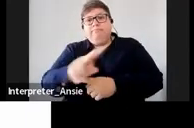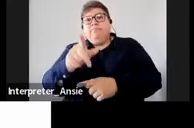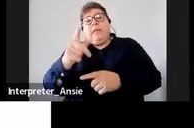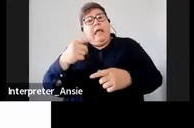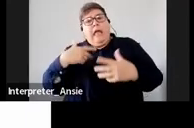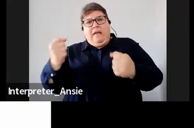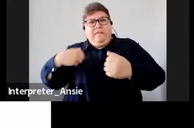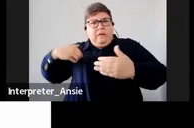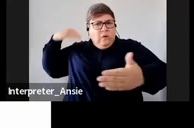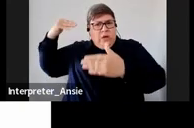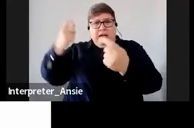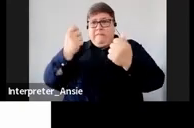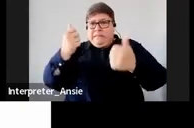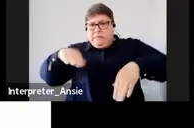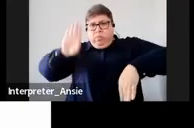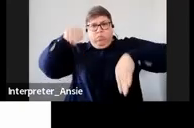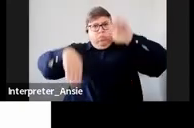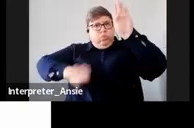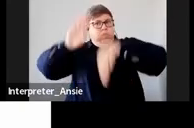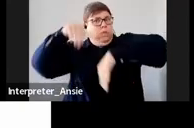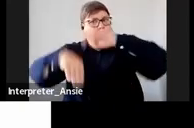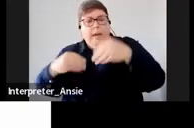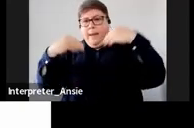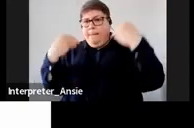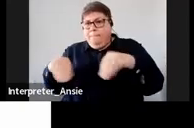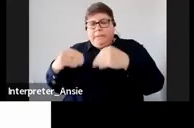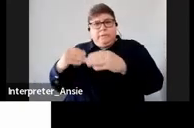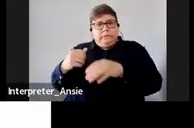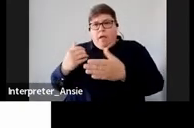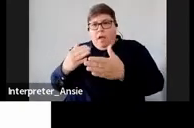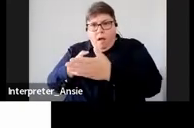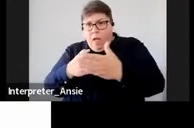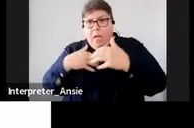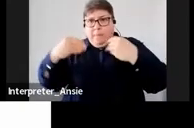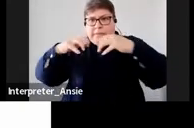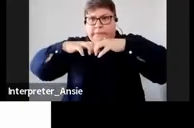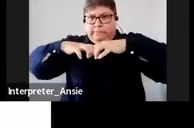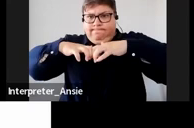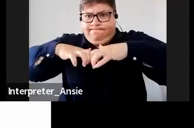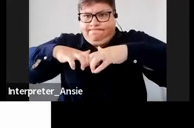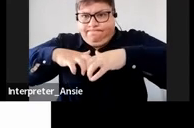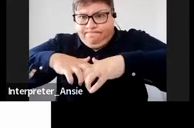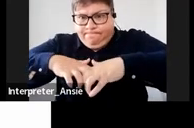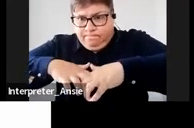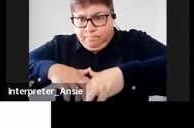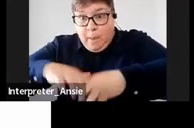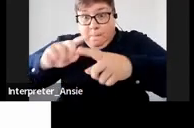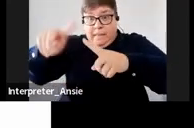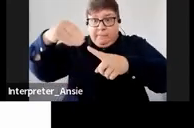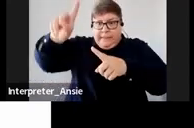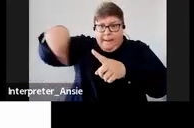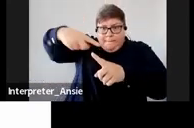through serious financial hardships the business is about to go under but there is good prospects that the business will